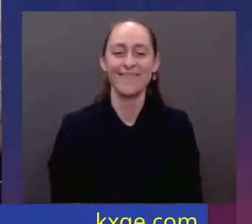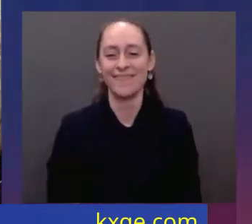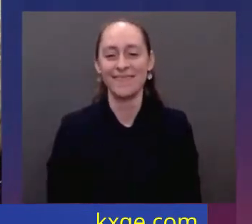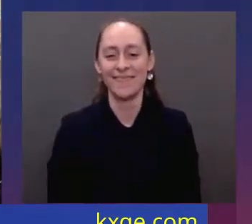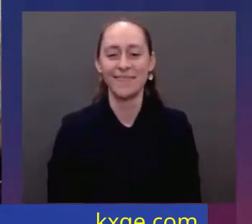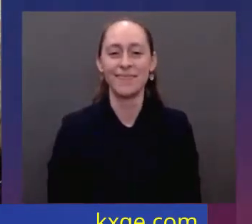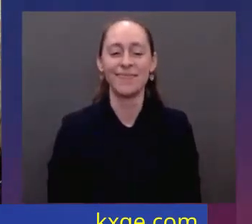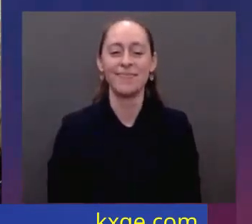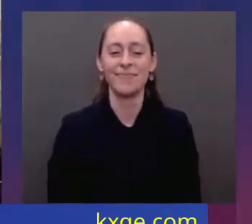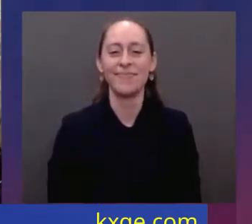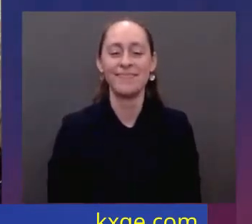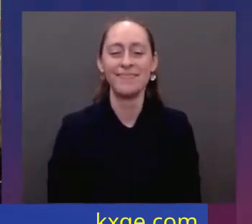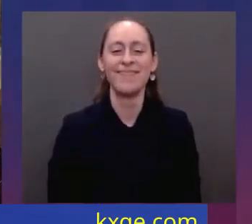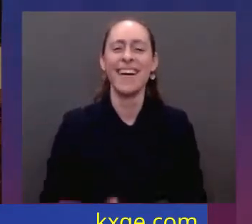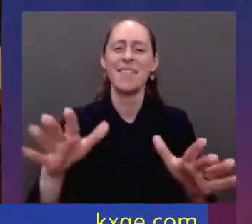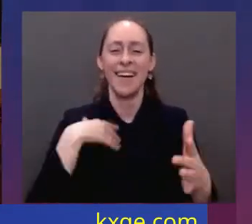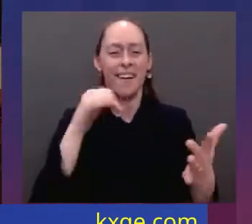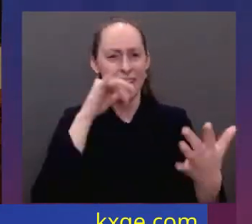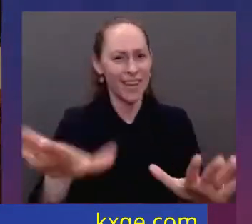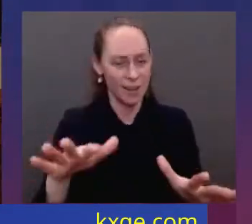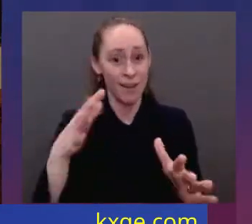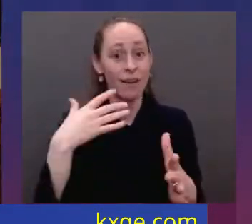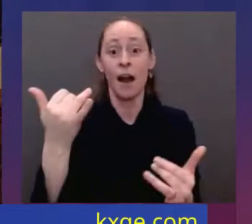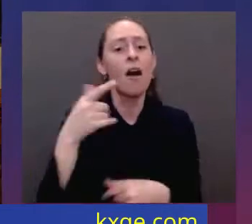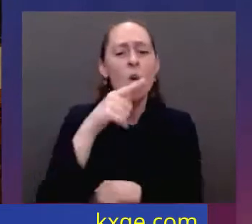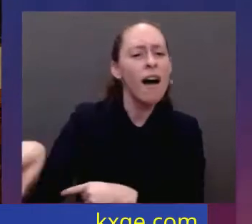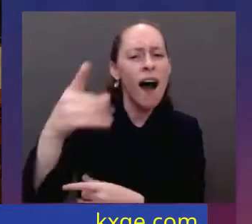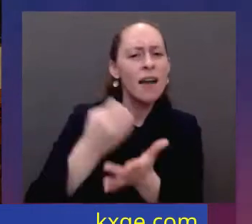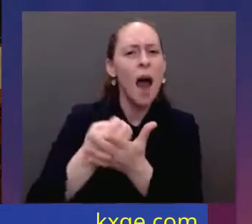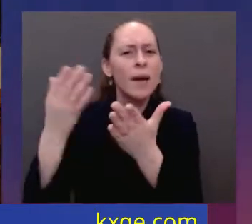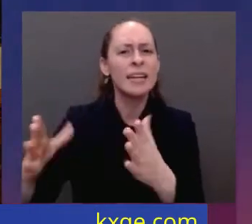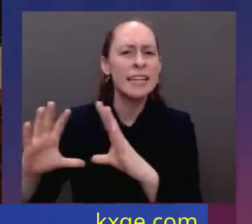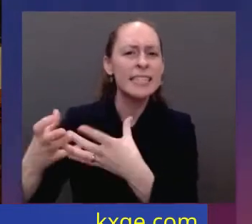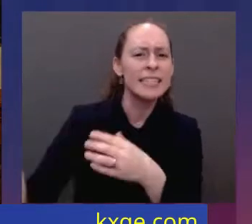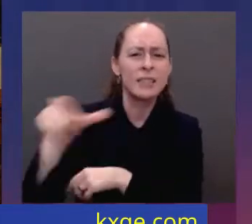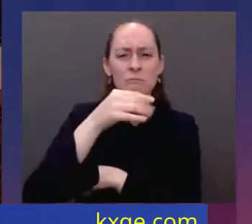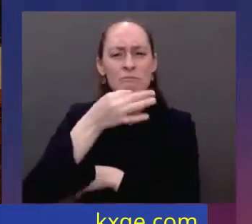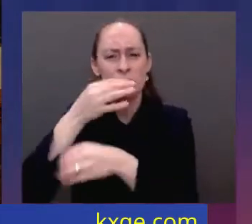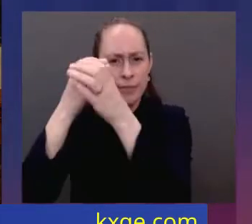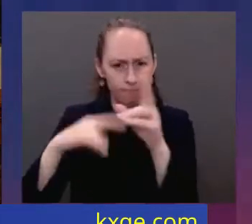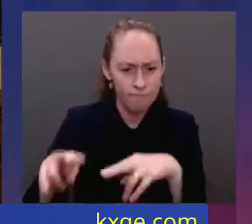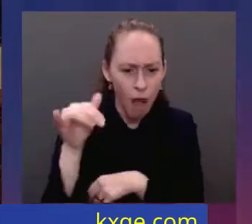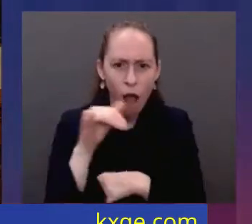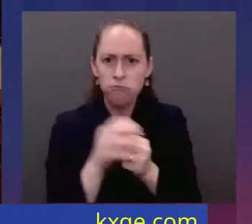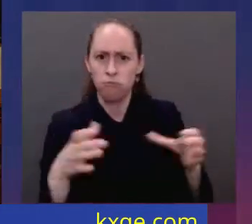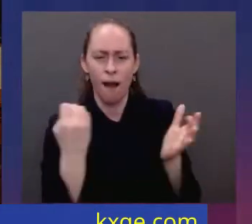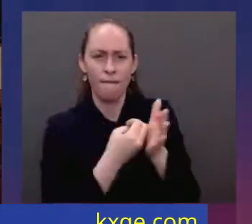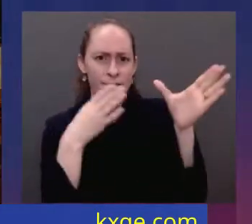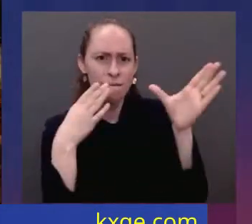Call this increasing the productive capacity of our economy. I call it building a better America.